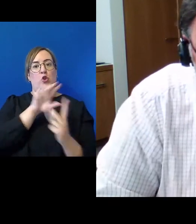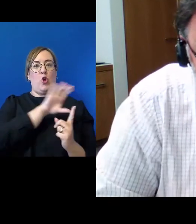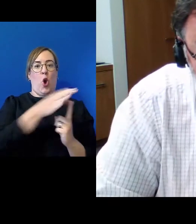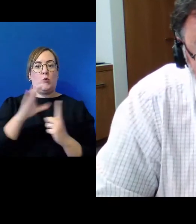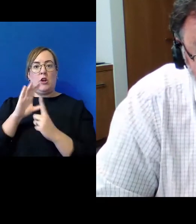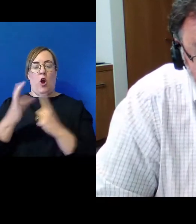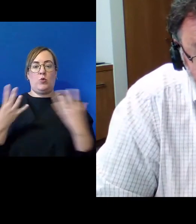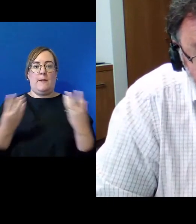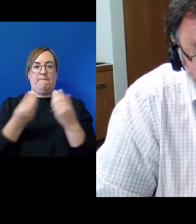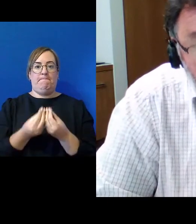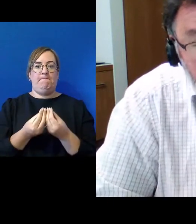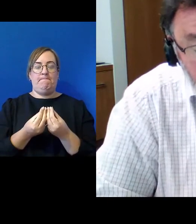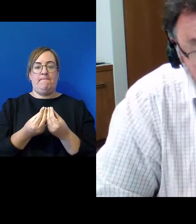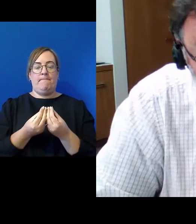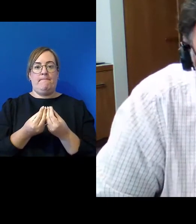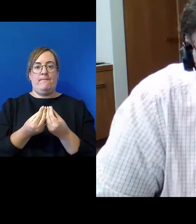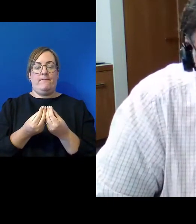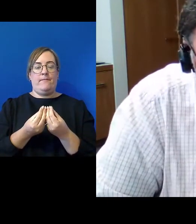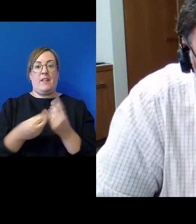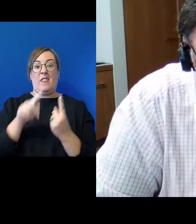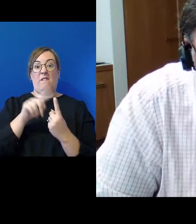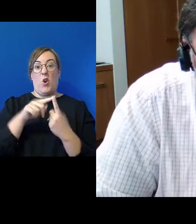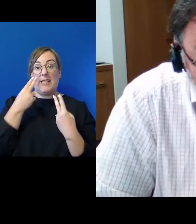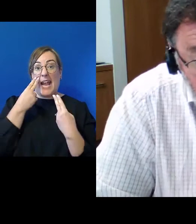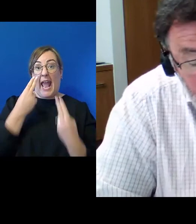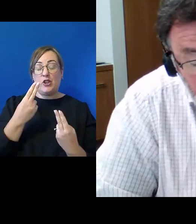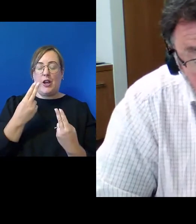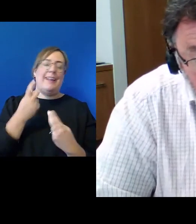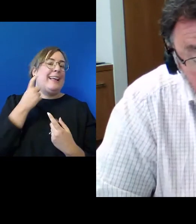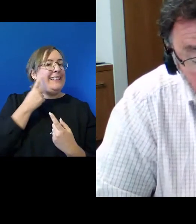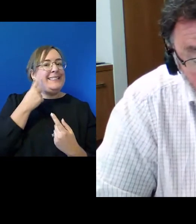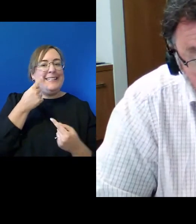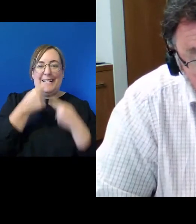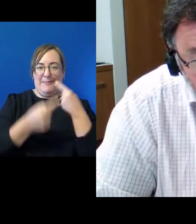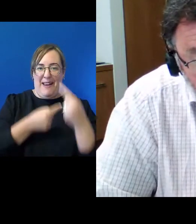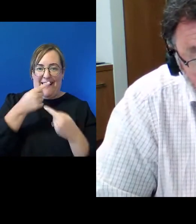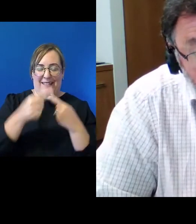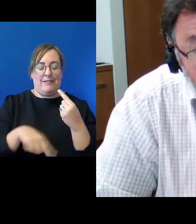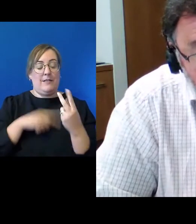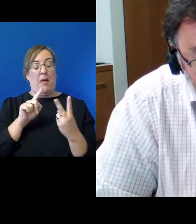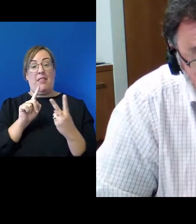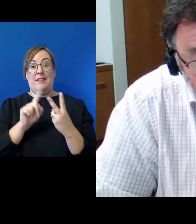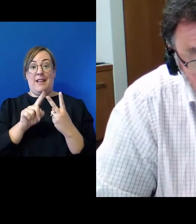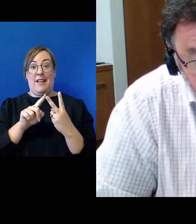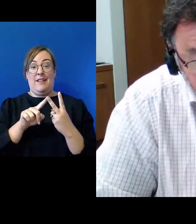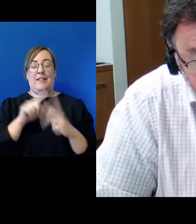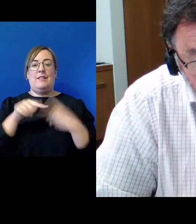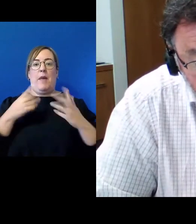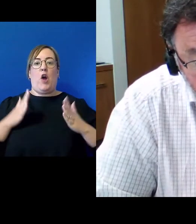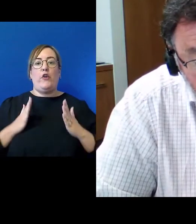The first basis needs no explanation. The second basis is the human dimension of our identity.